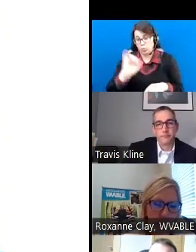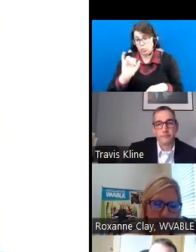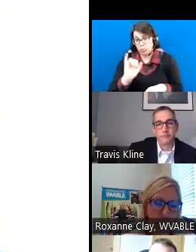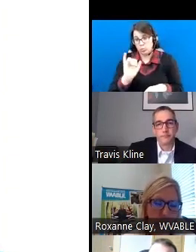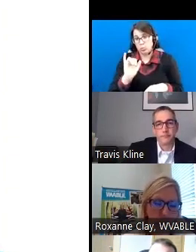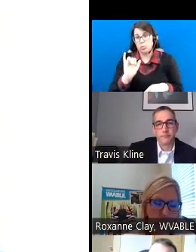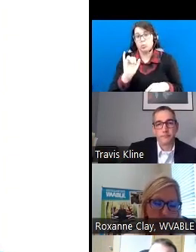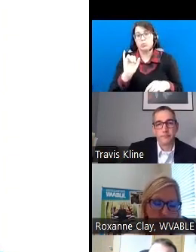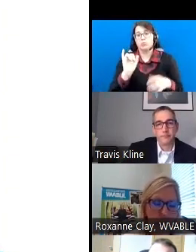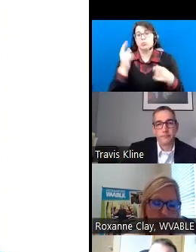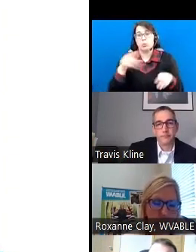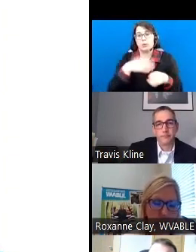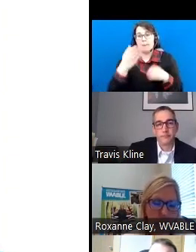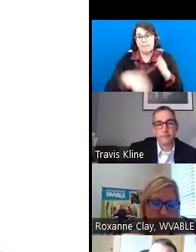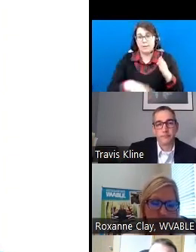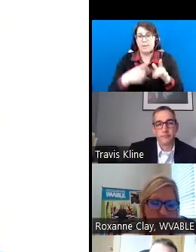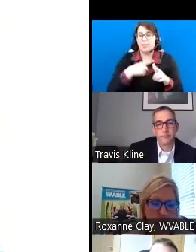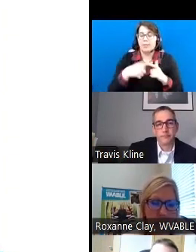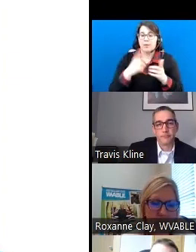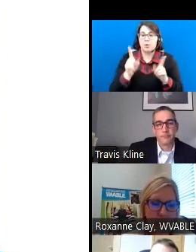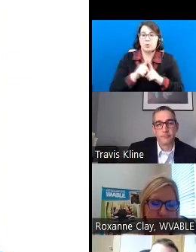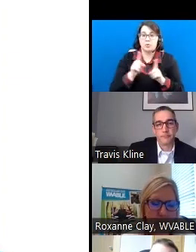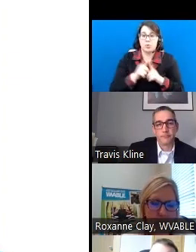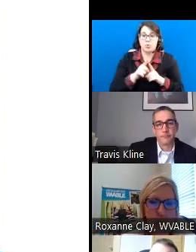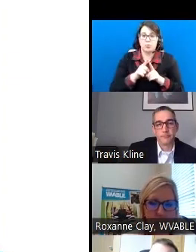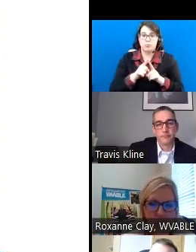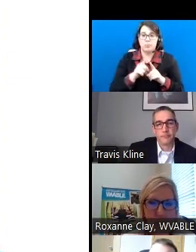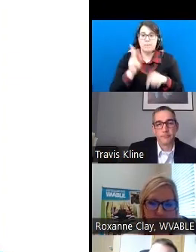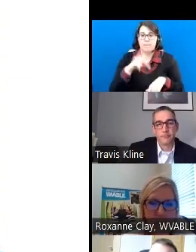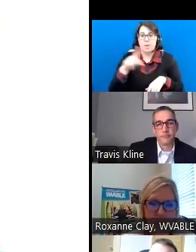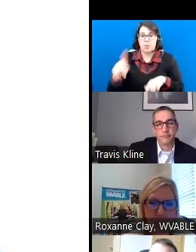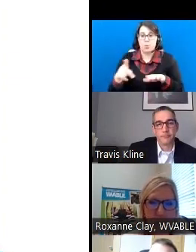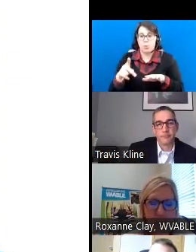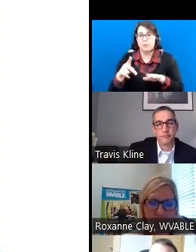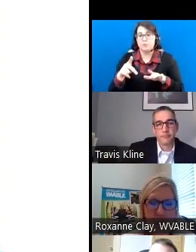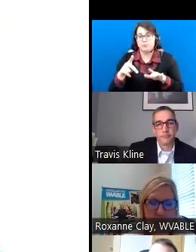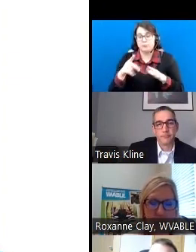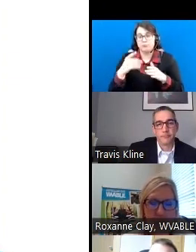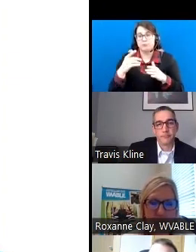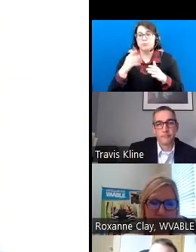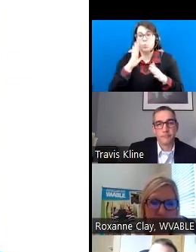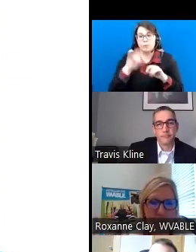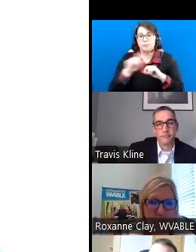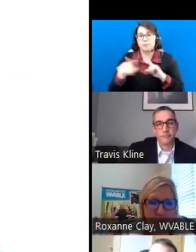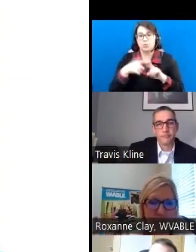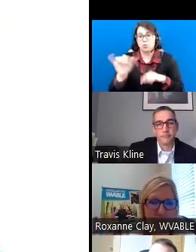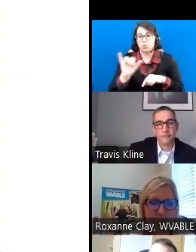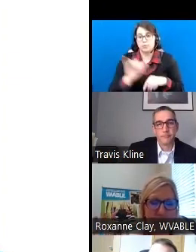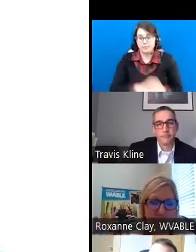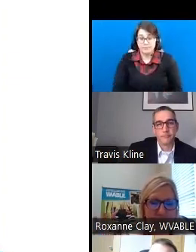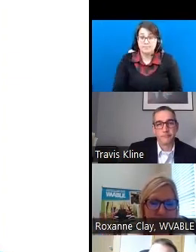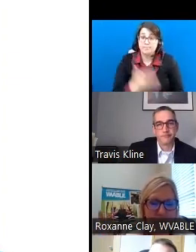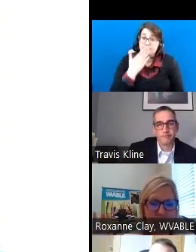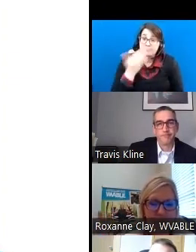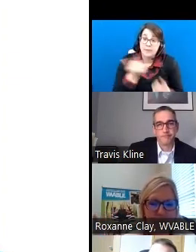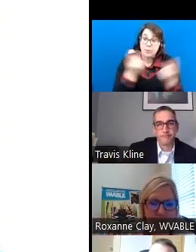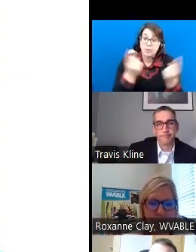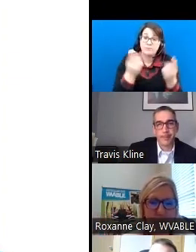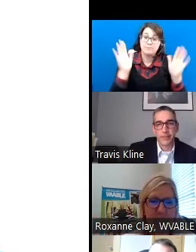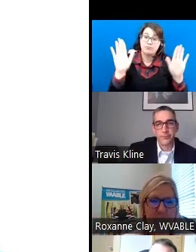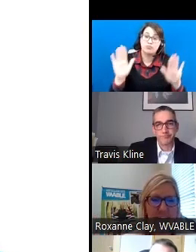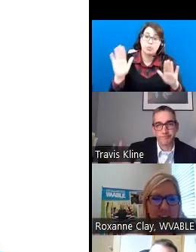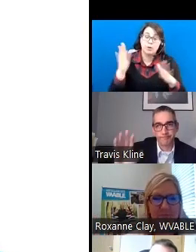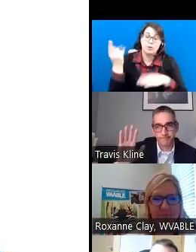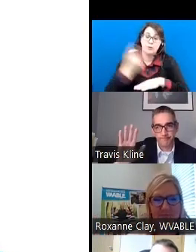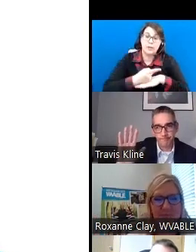complete, and then also a copy of the PowerPoint presentation as well. So thanks everyone. Have a